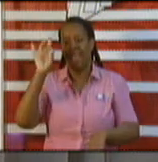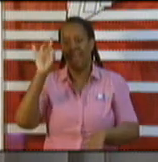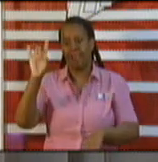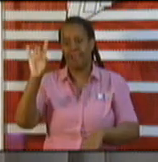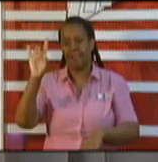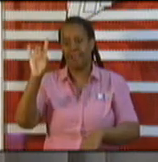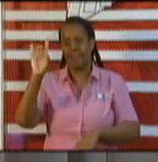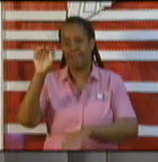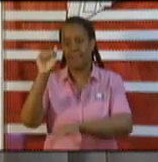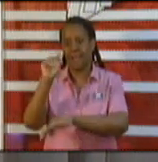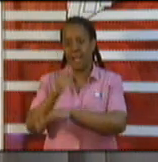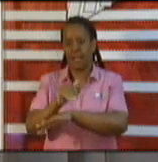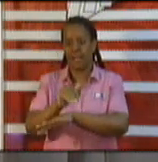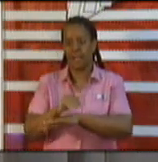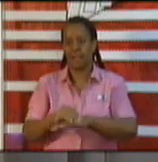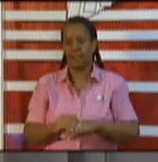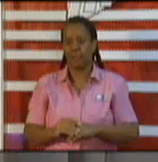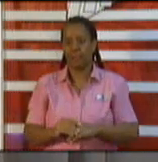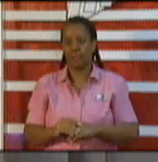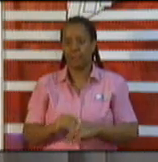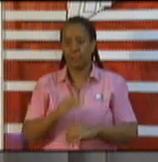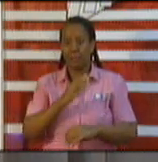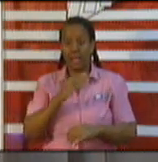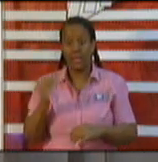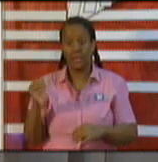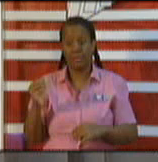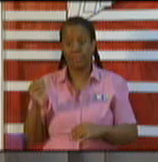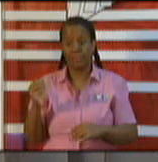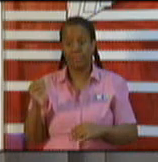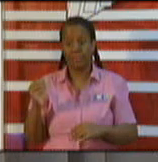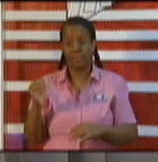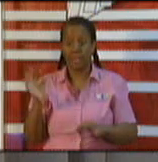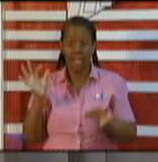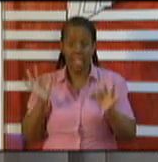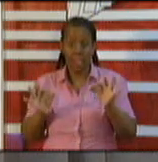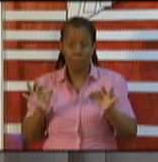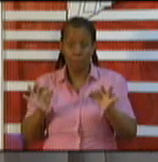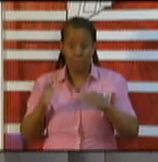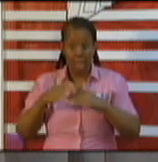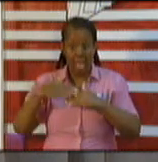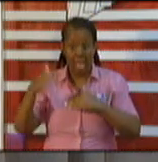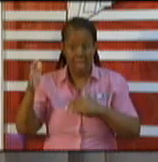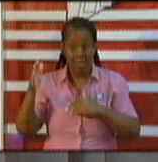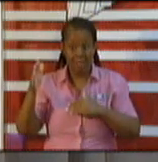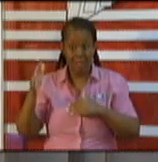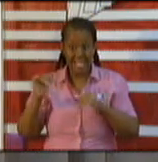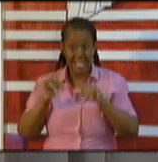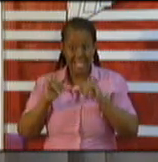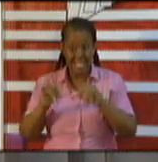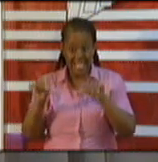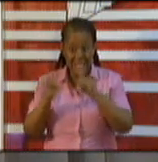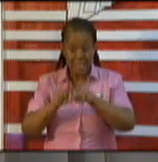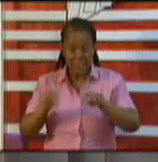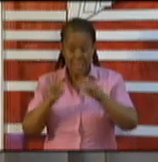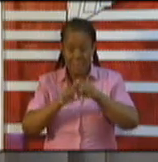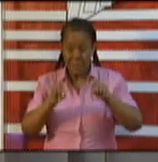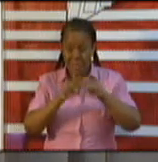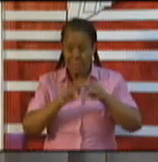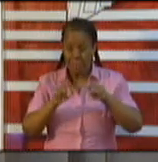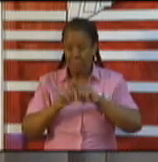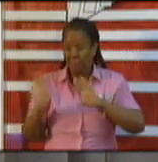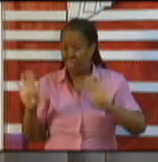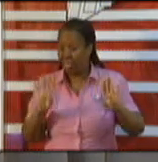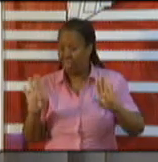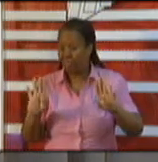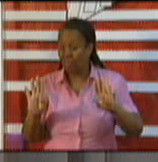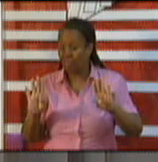And a further warning, if we don't see a reversal of the type of behavior that has happened